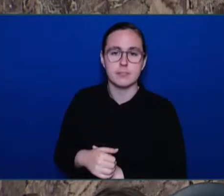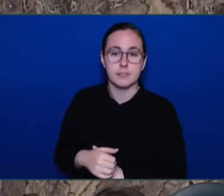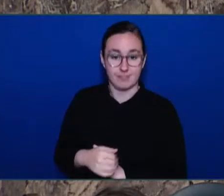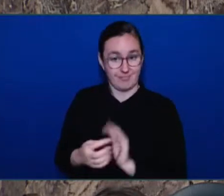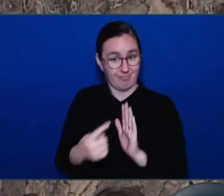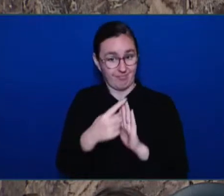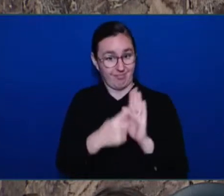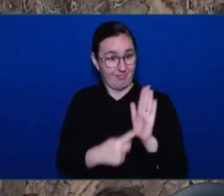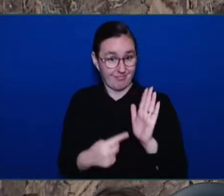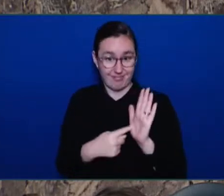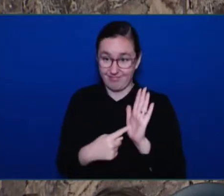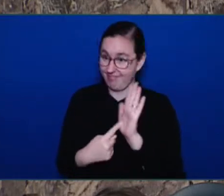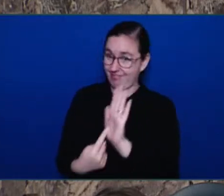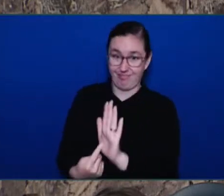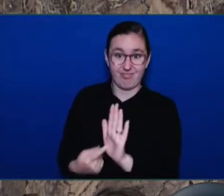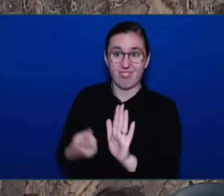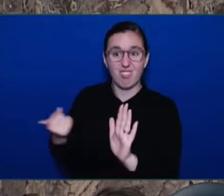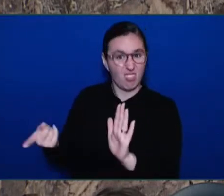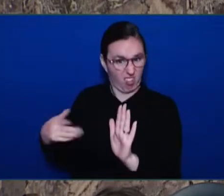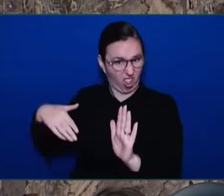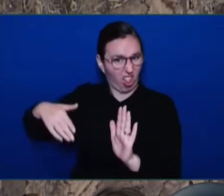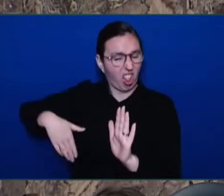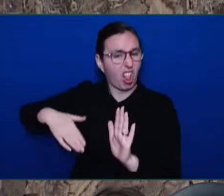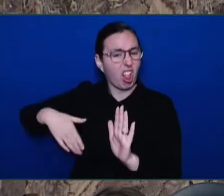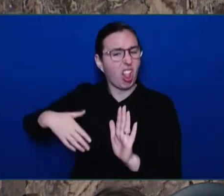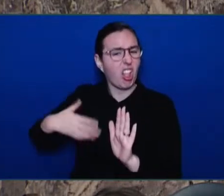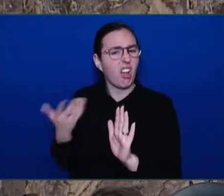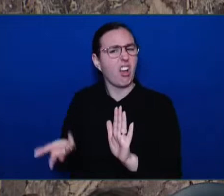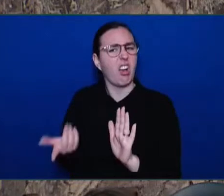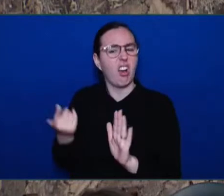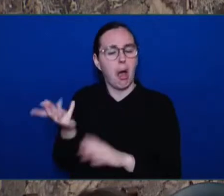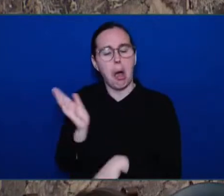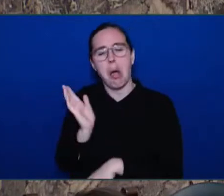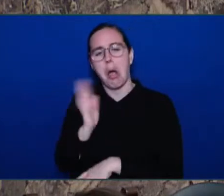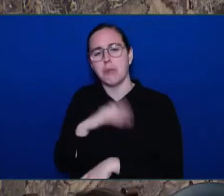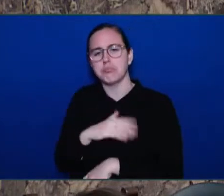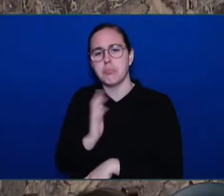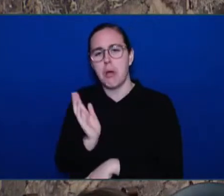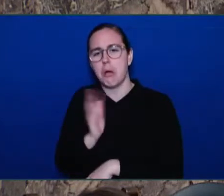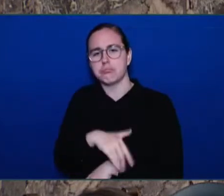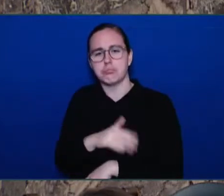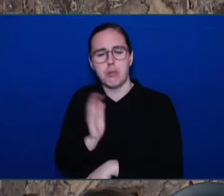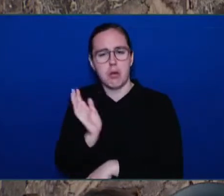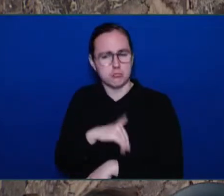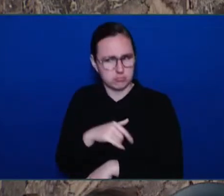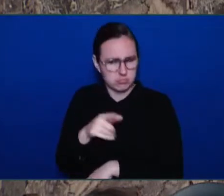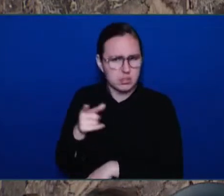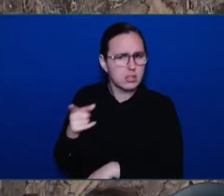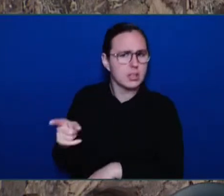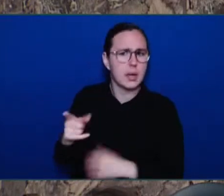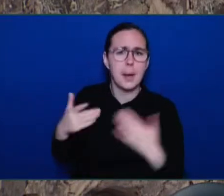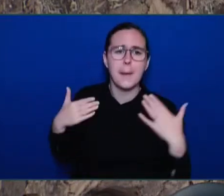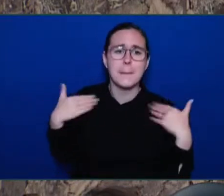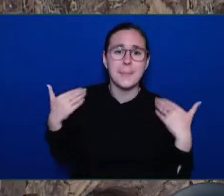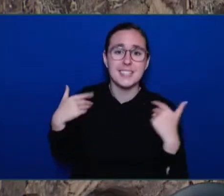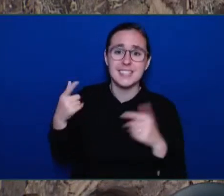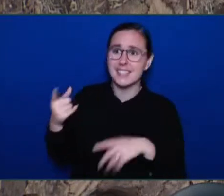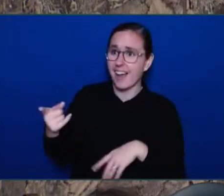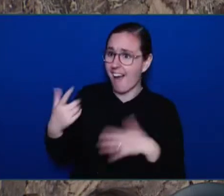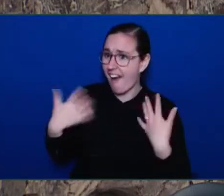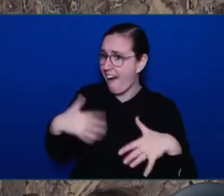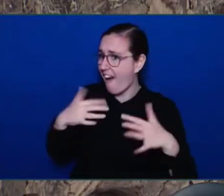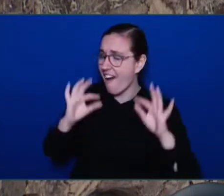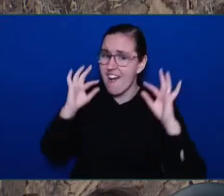The reality is that under this minister, things have gotten worse. In fact, tragically, since this report was released